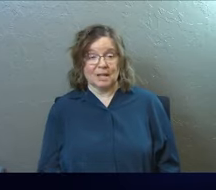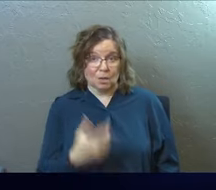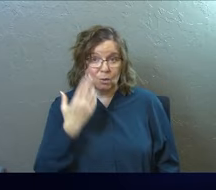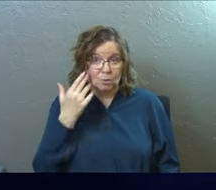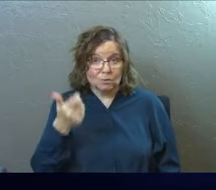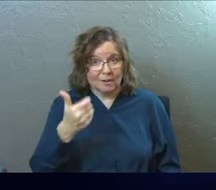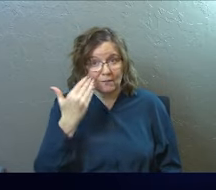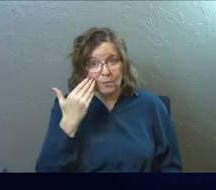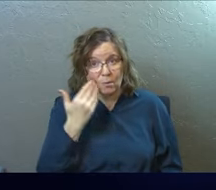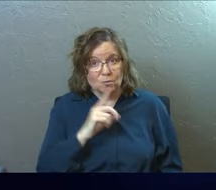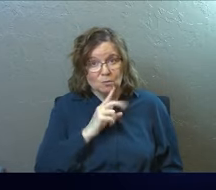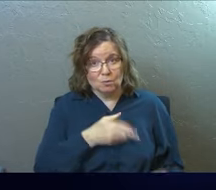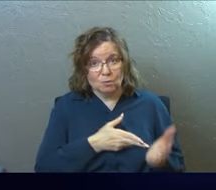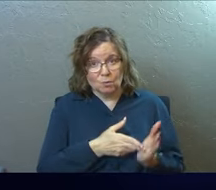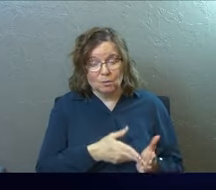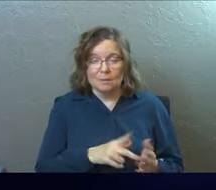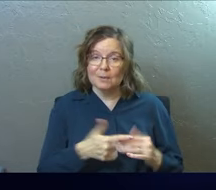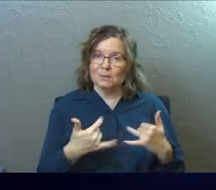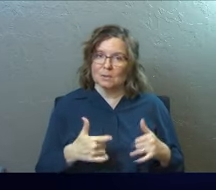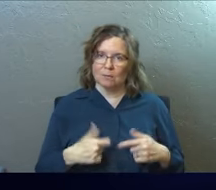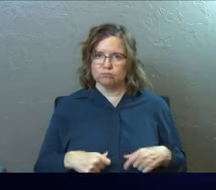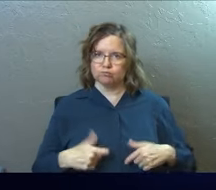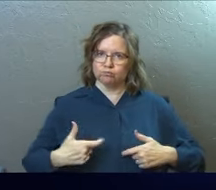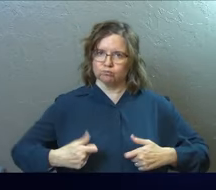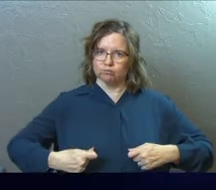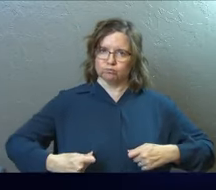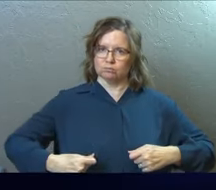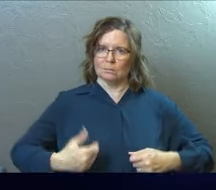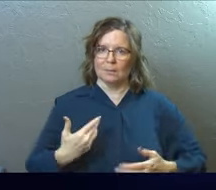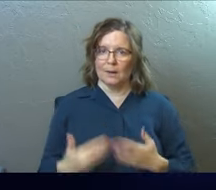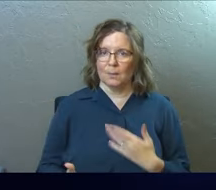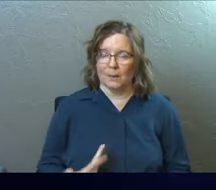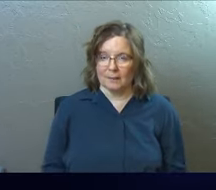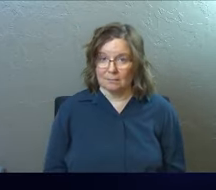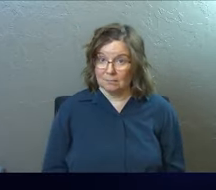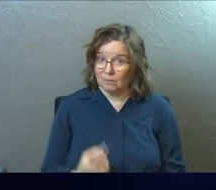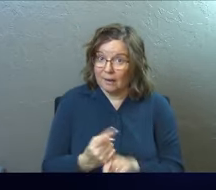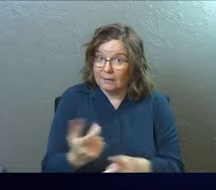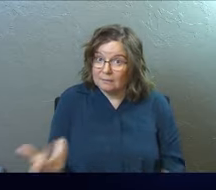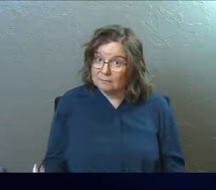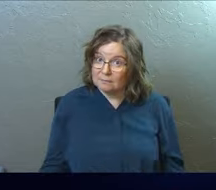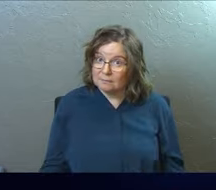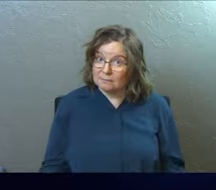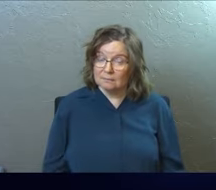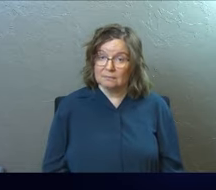you know the truth, but you still puff yourself up anyway. Don't we?